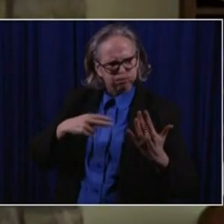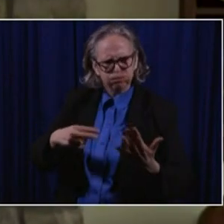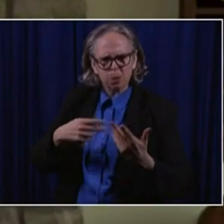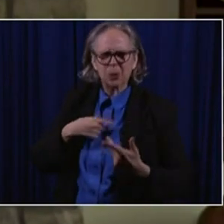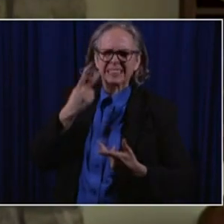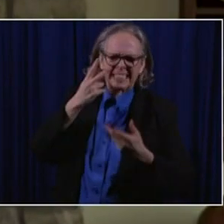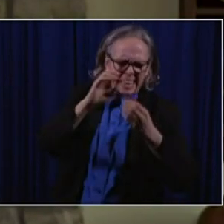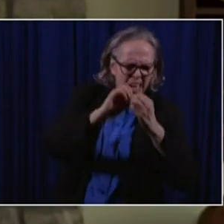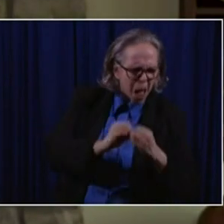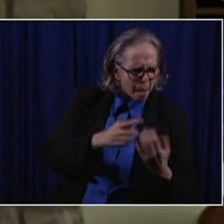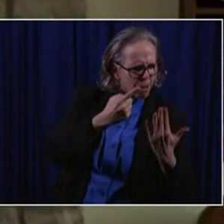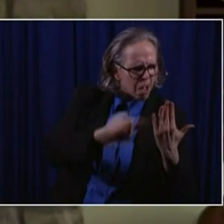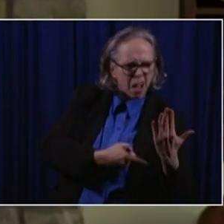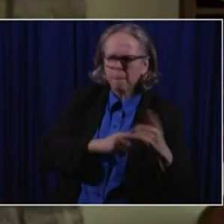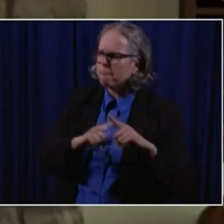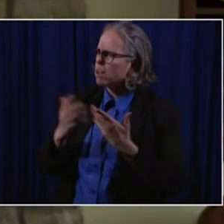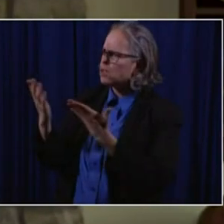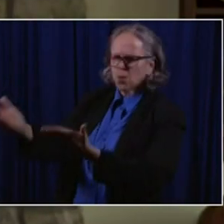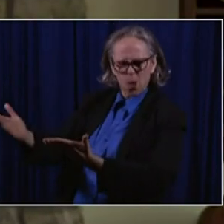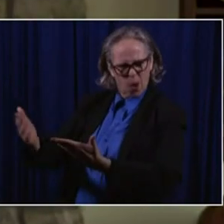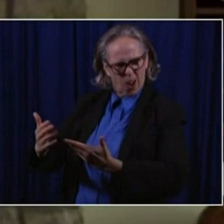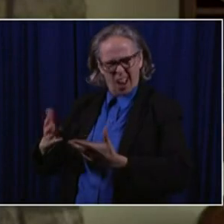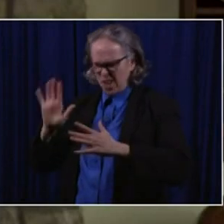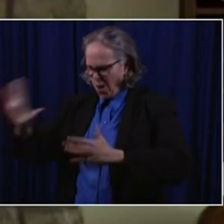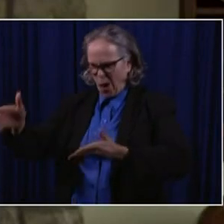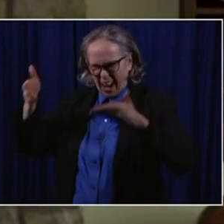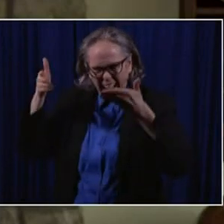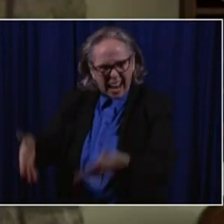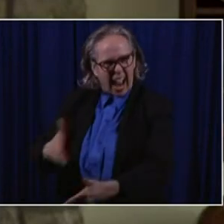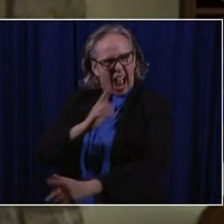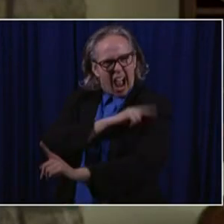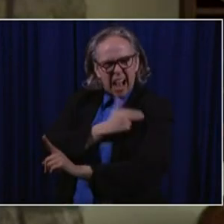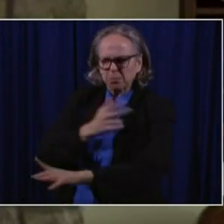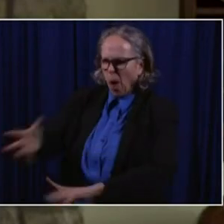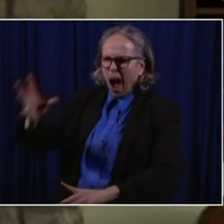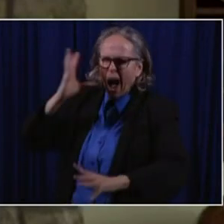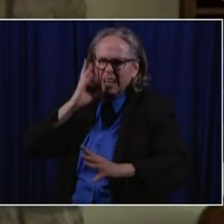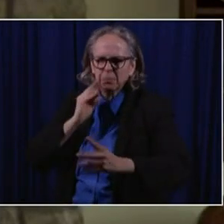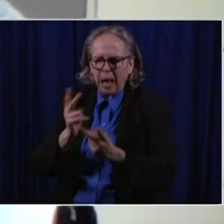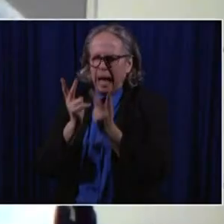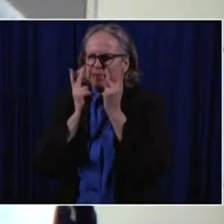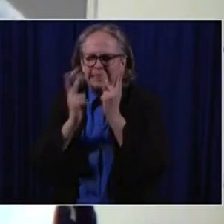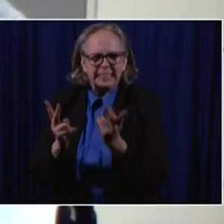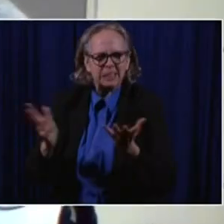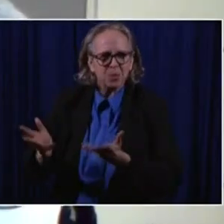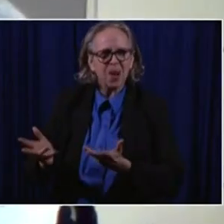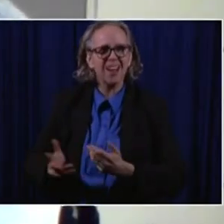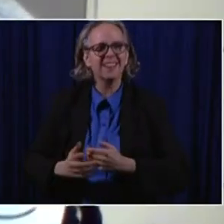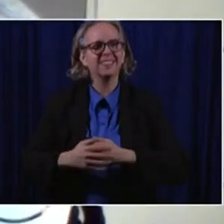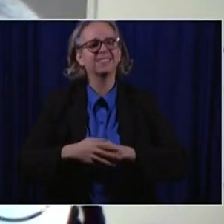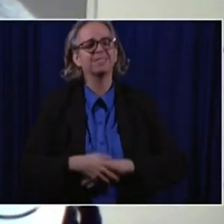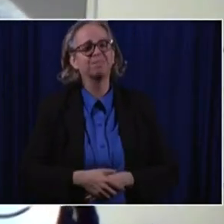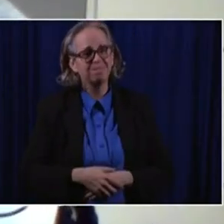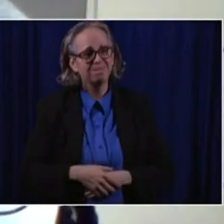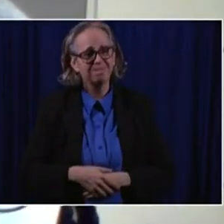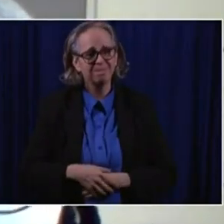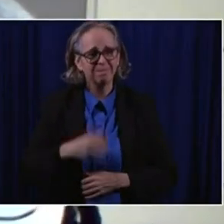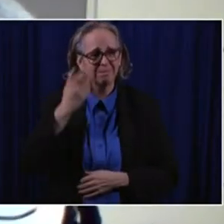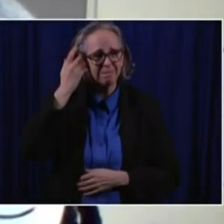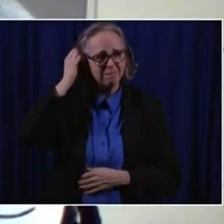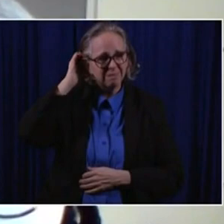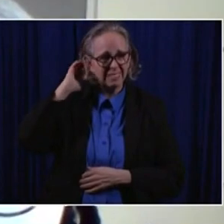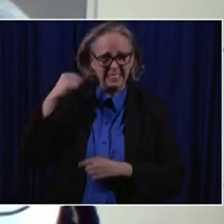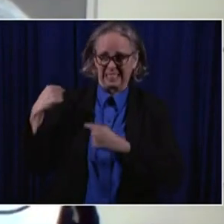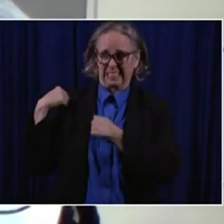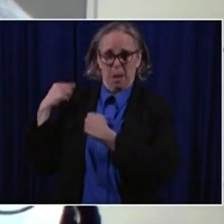you're there. Tell us what you're seeing, what's going on. I would say I've been up here since March with the first